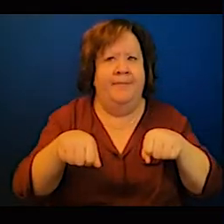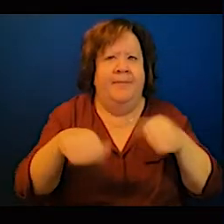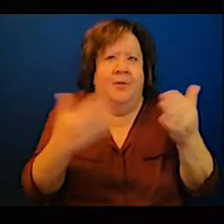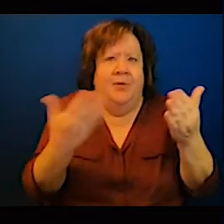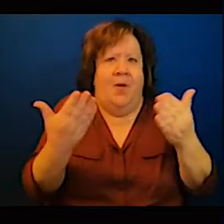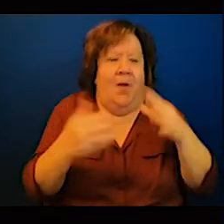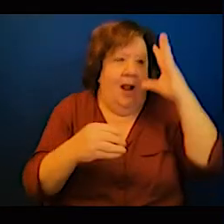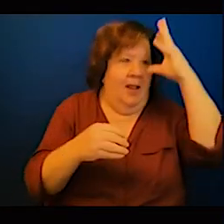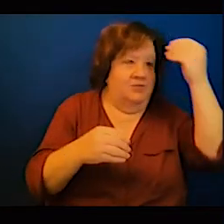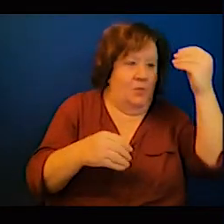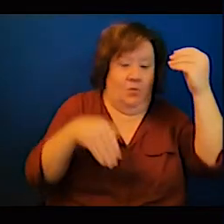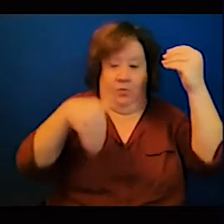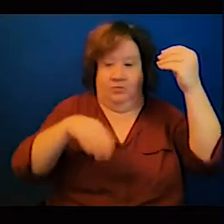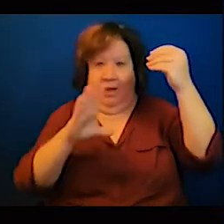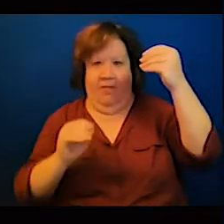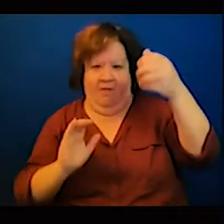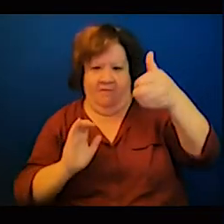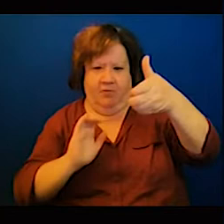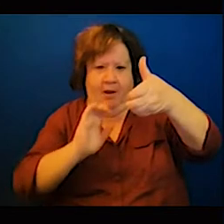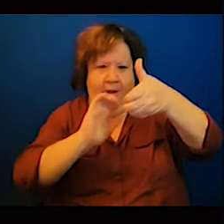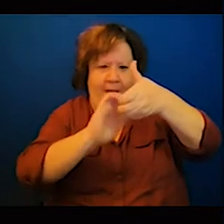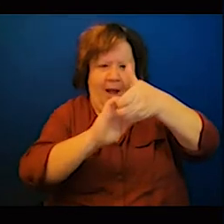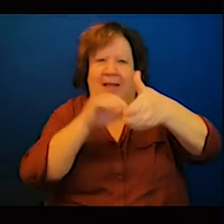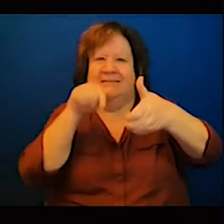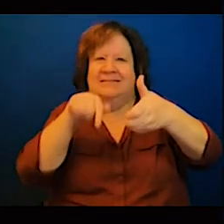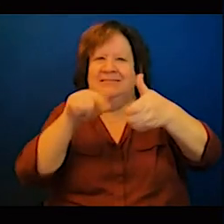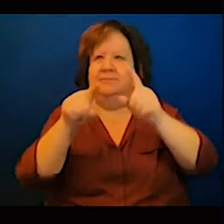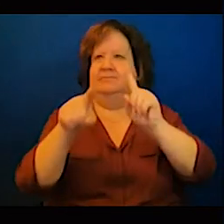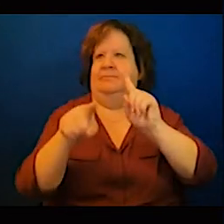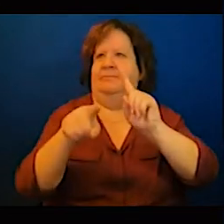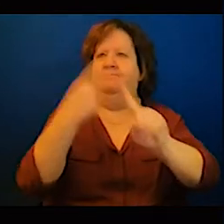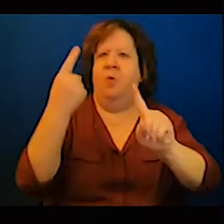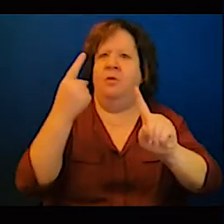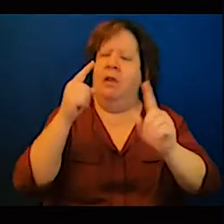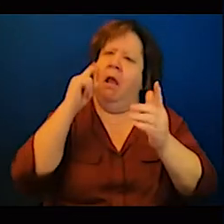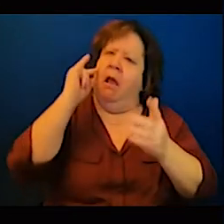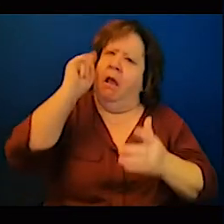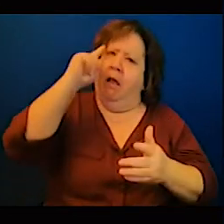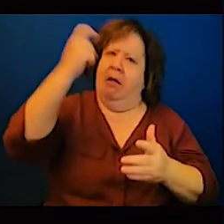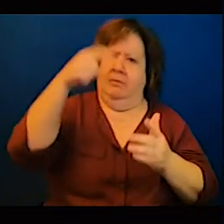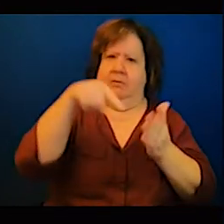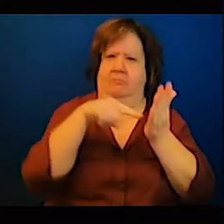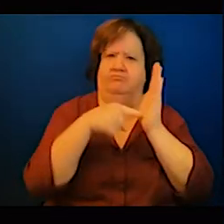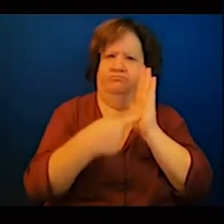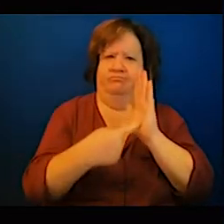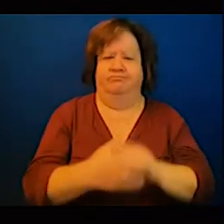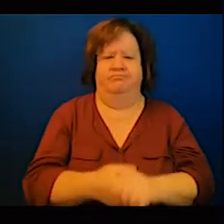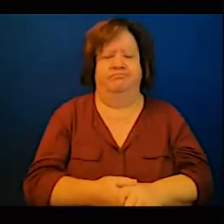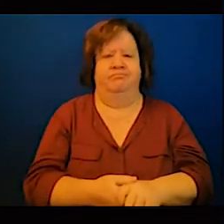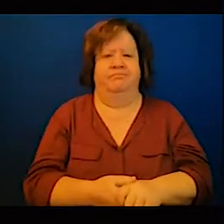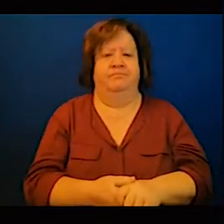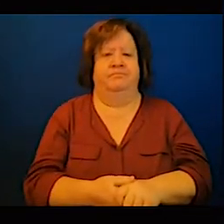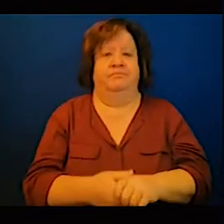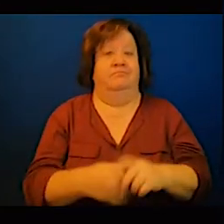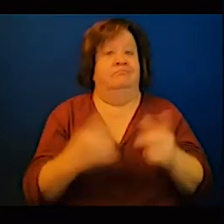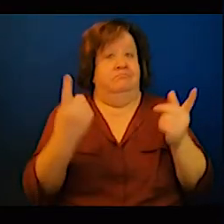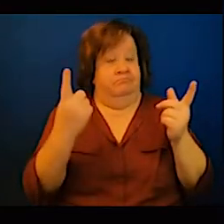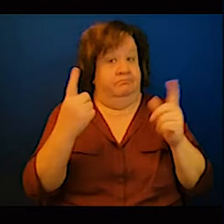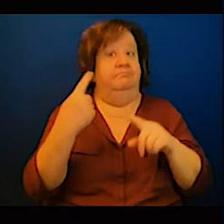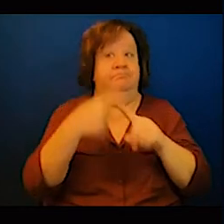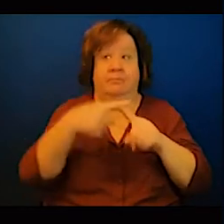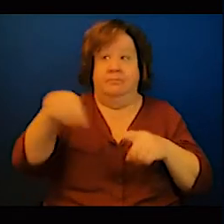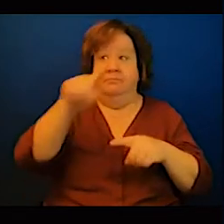ensuring the really predictable power availability, acceptability, but also the